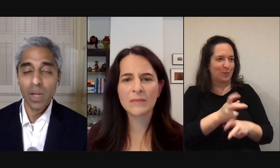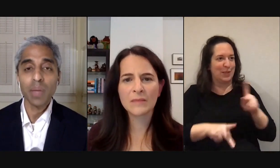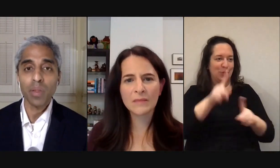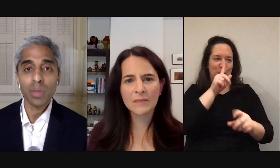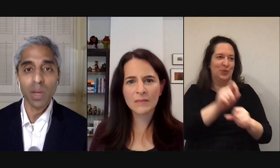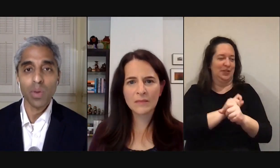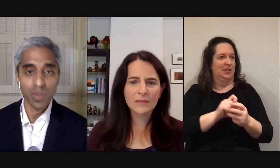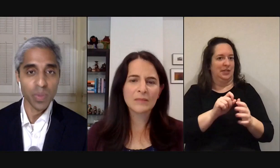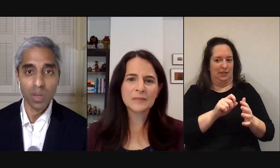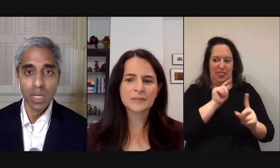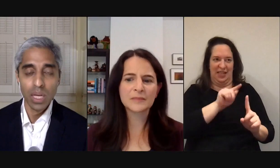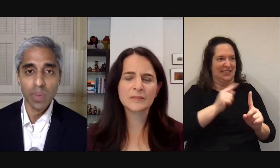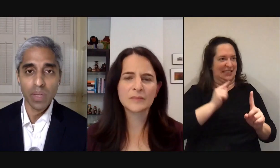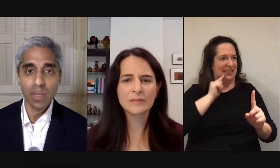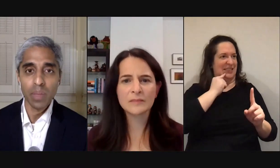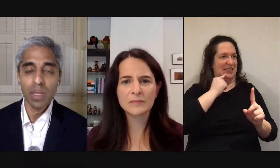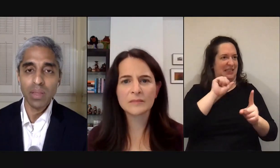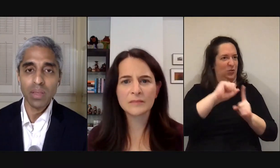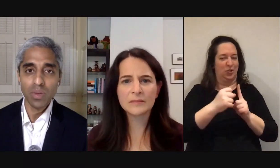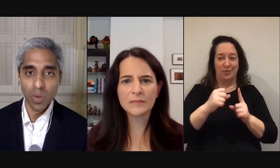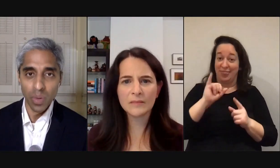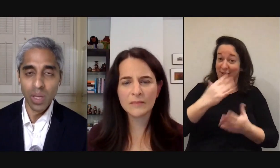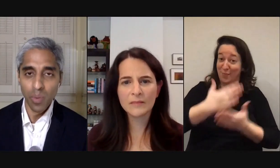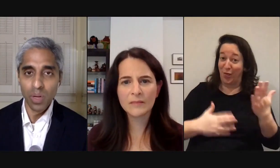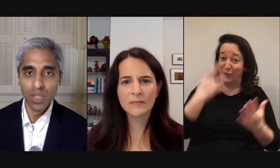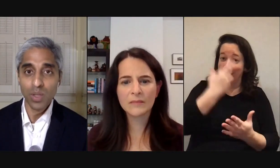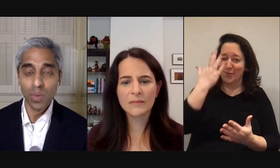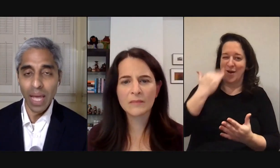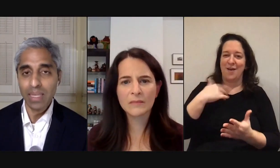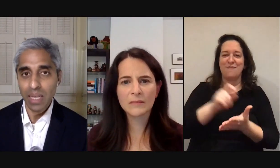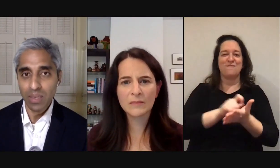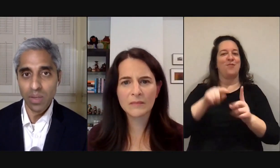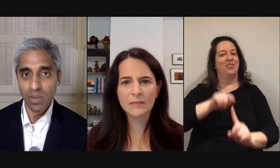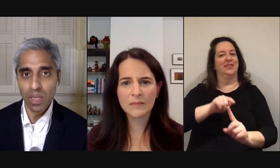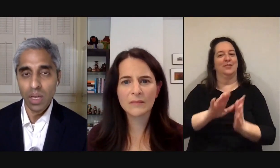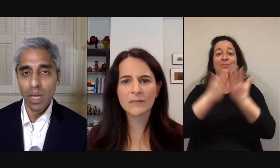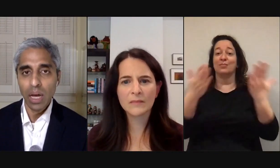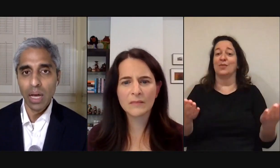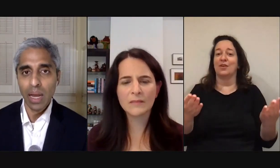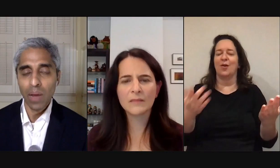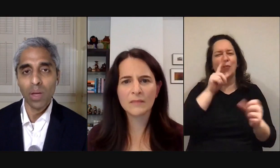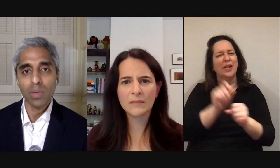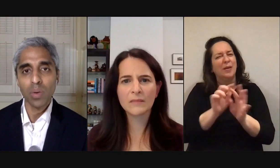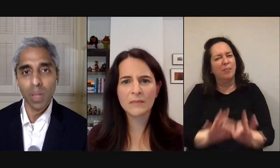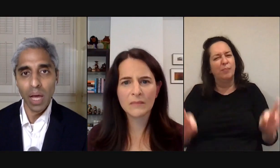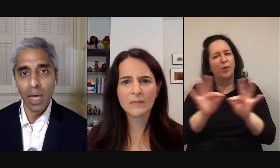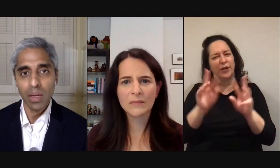people engaged on it this is frankly part of the reason i wrote this book is because i believe that this is a really important issue that we had to take seriously uh